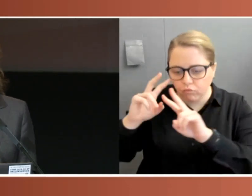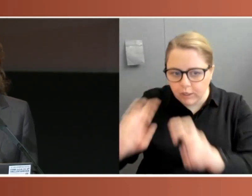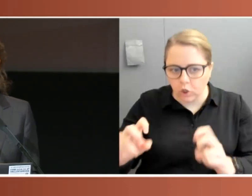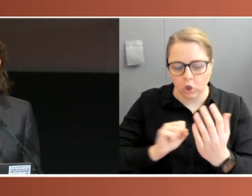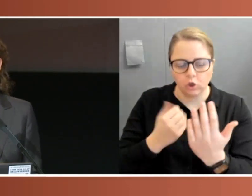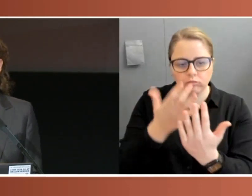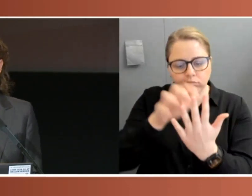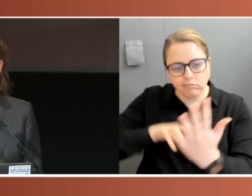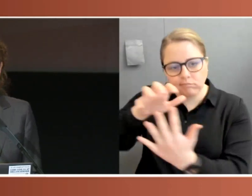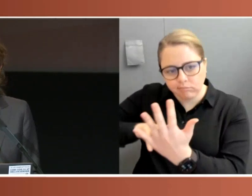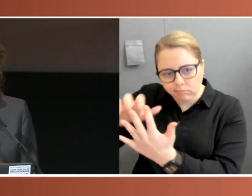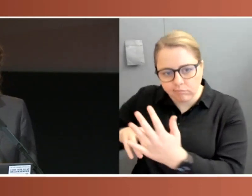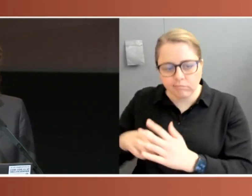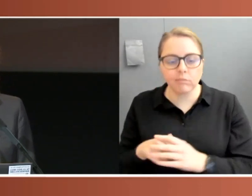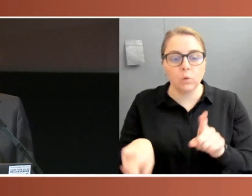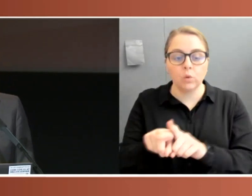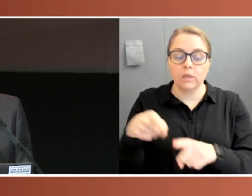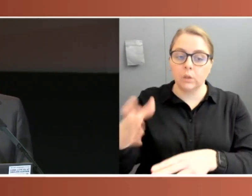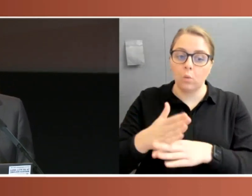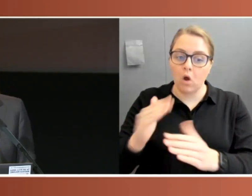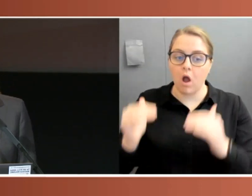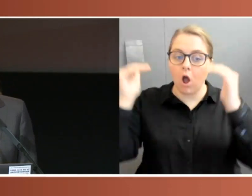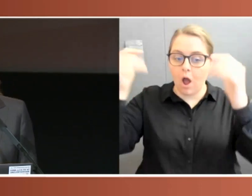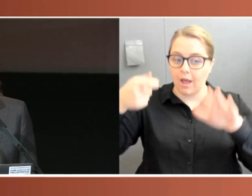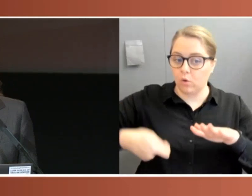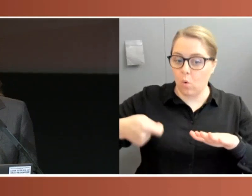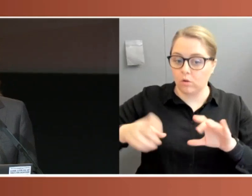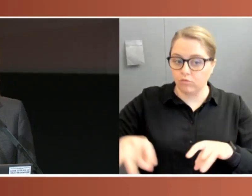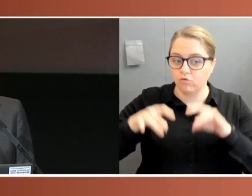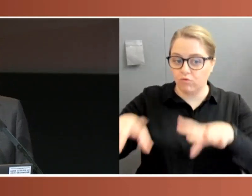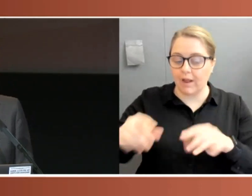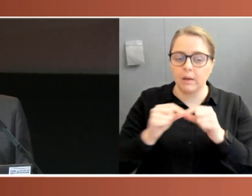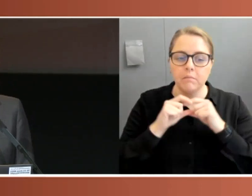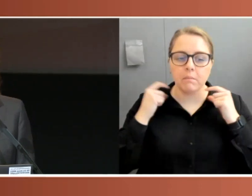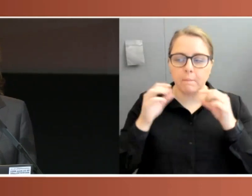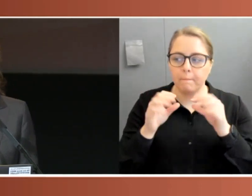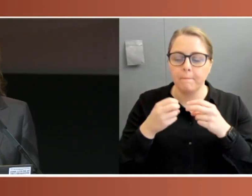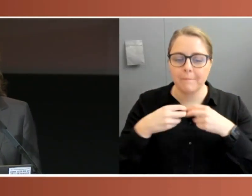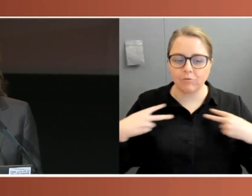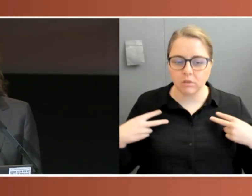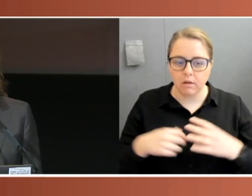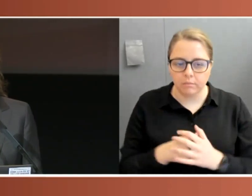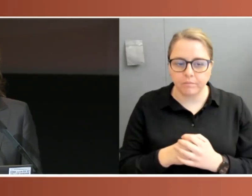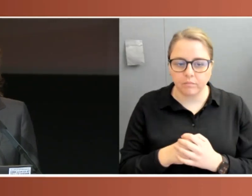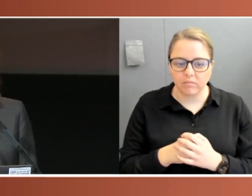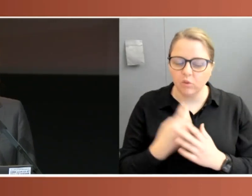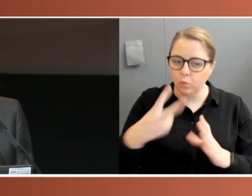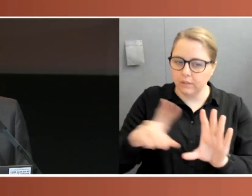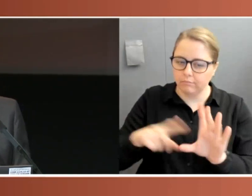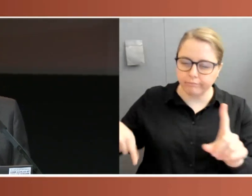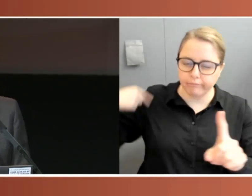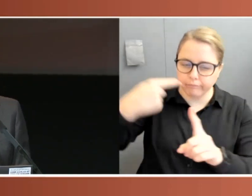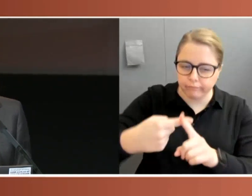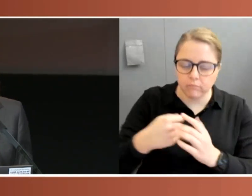as a barrister in the High Court of Australia in many cases over the past two decades. concerning matters such as freedom of speech,